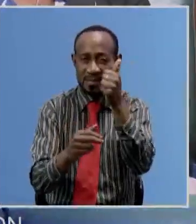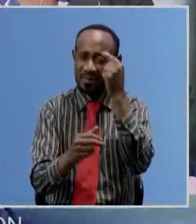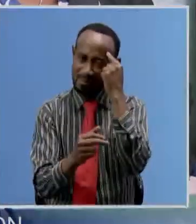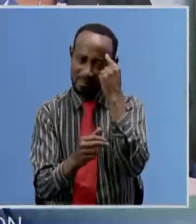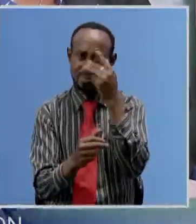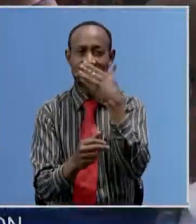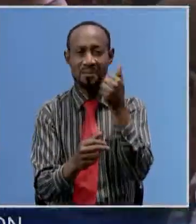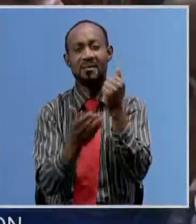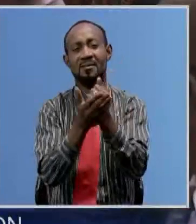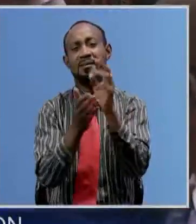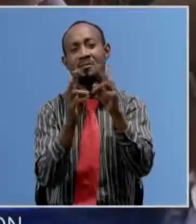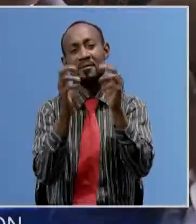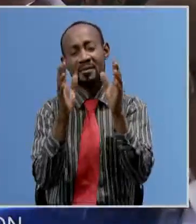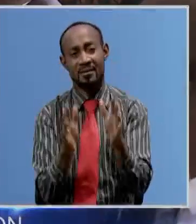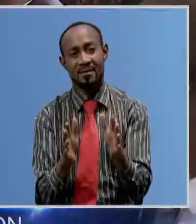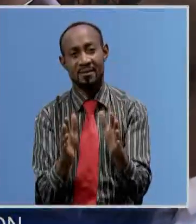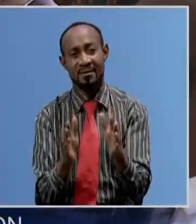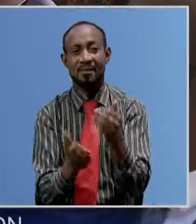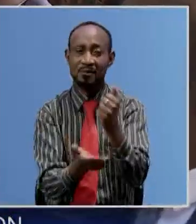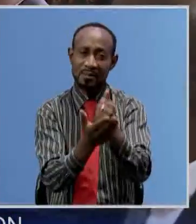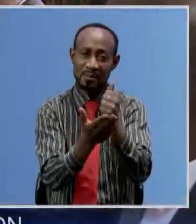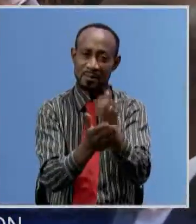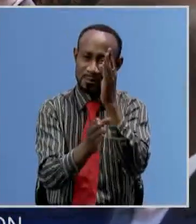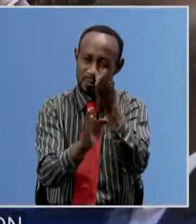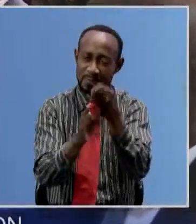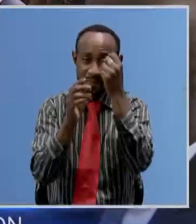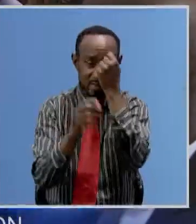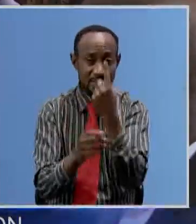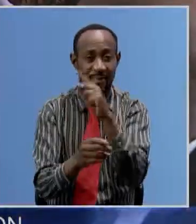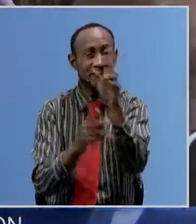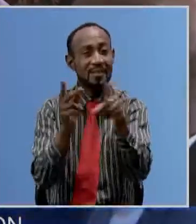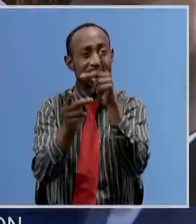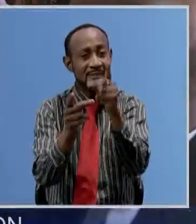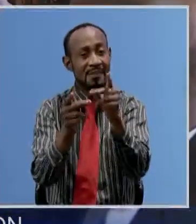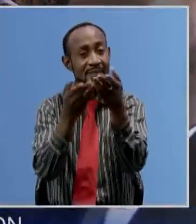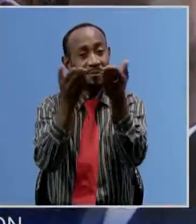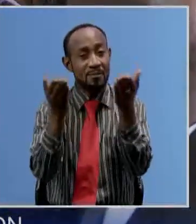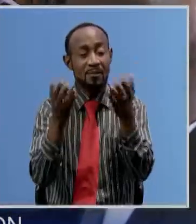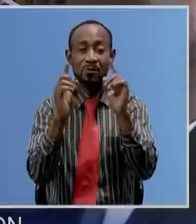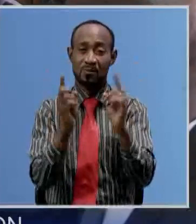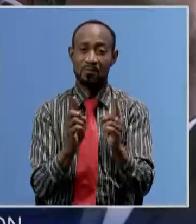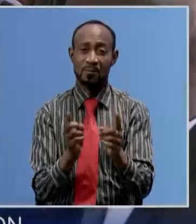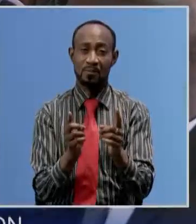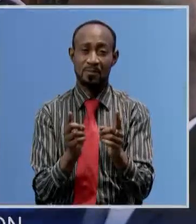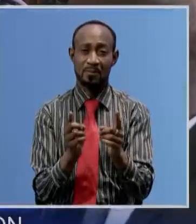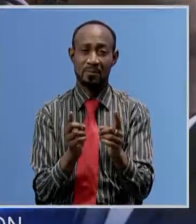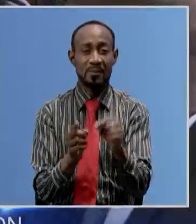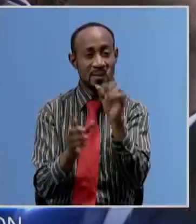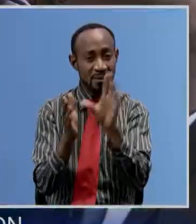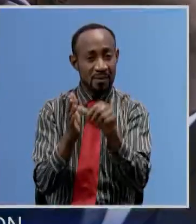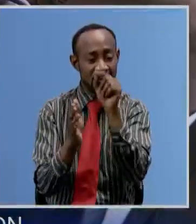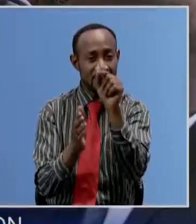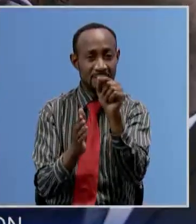help us understand help me in particular understand exactly where we are in this issue